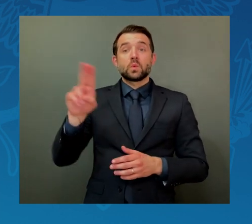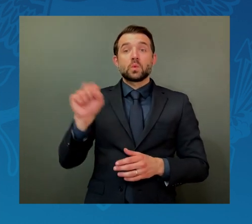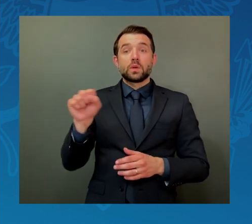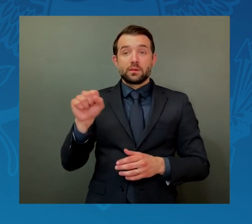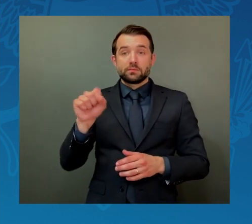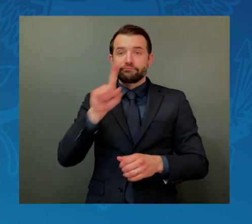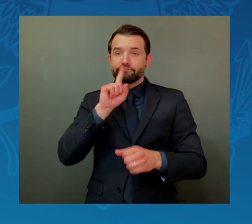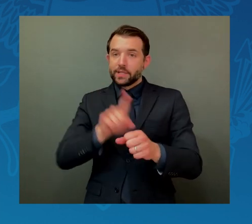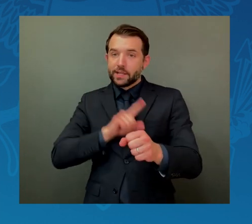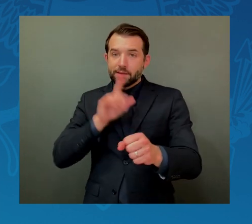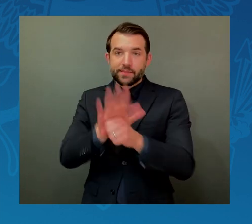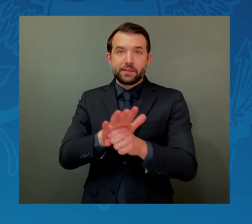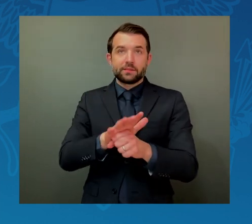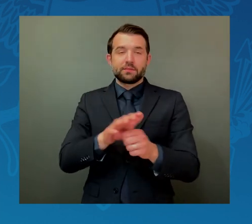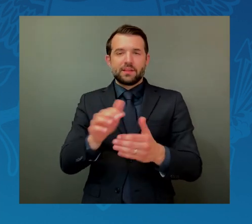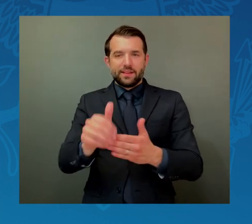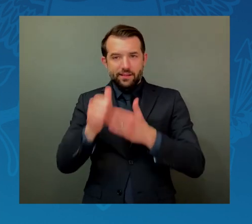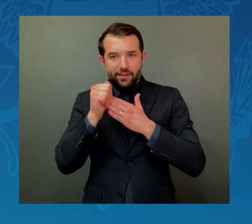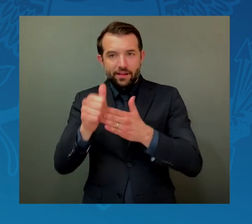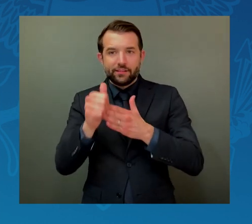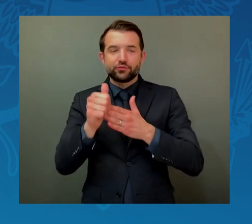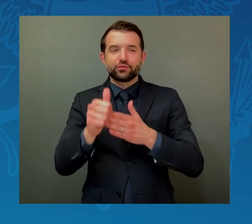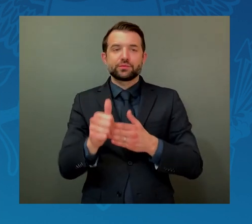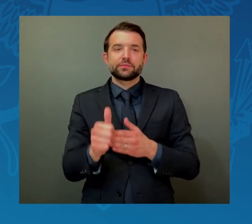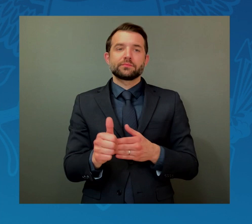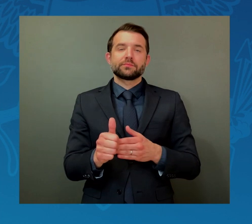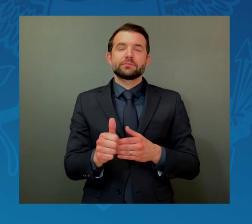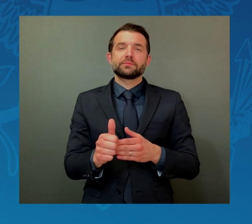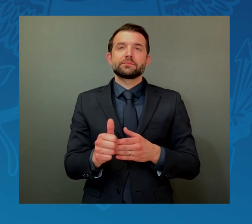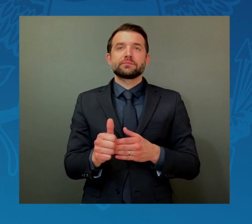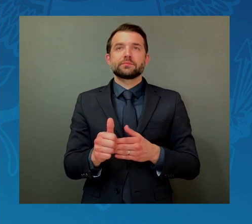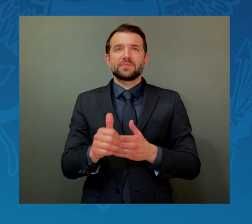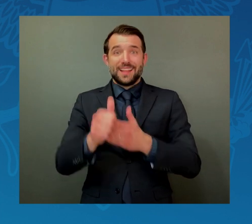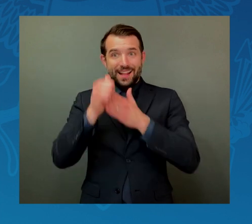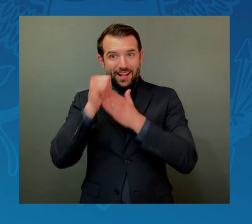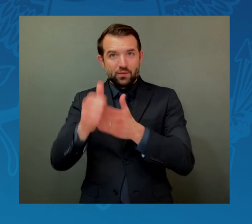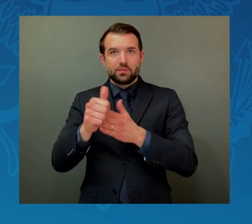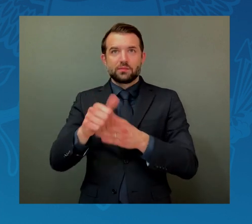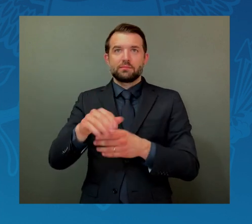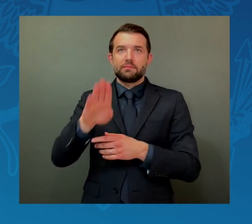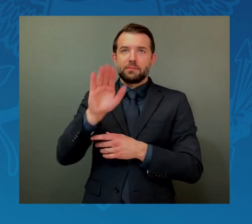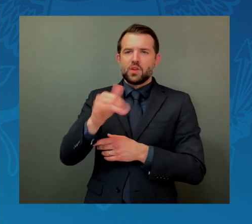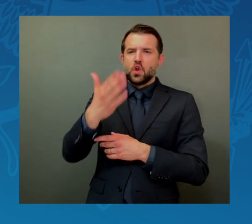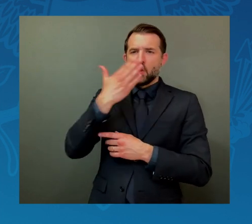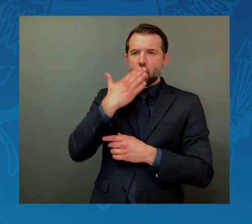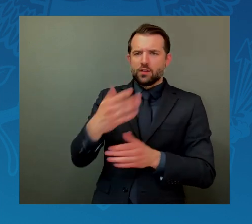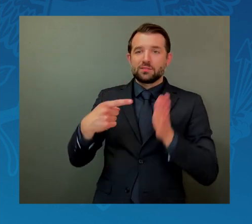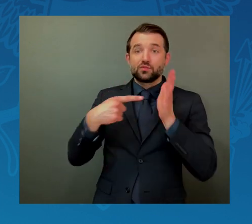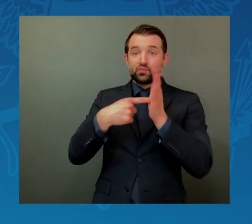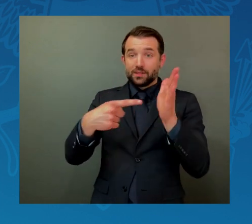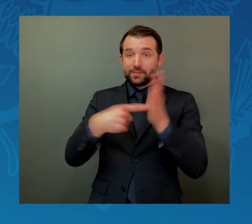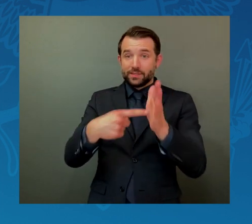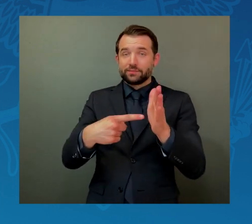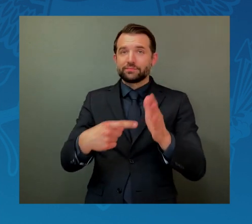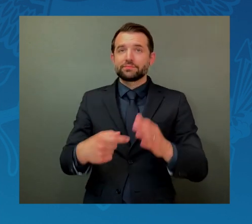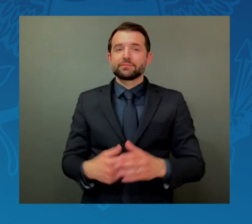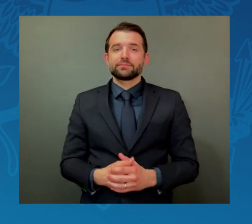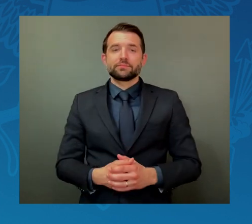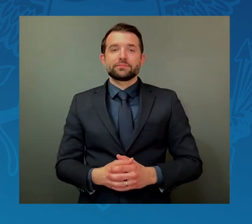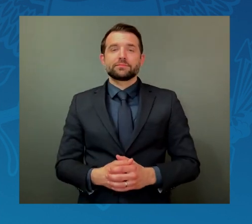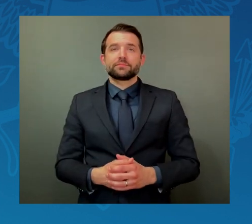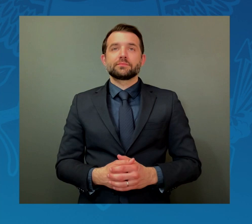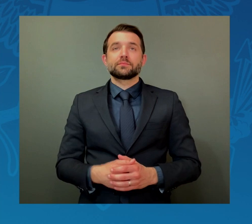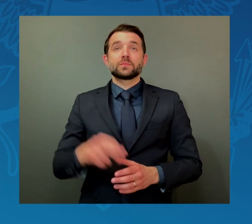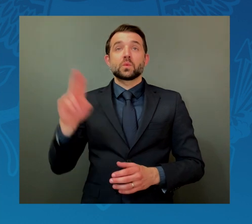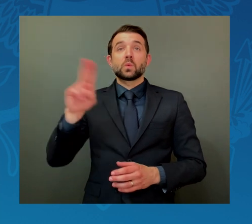the way and to lead by example. The leadership of the United States in space